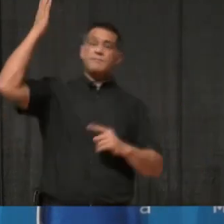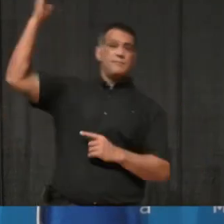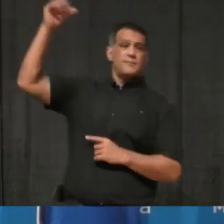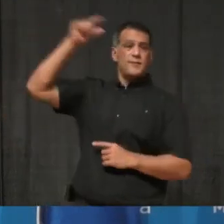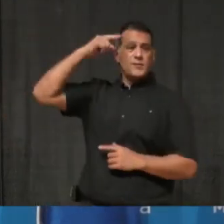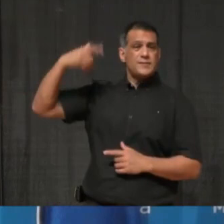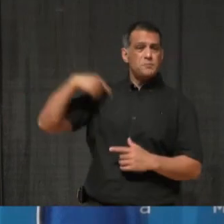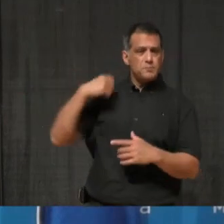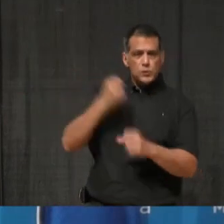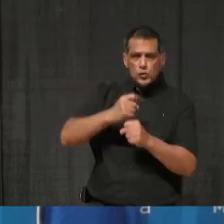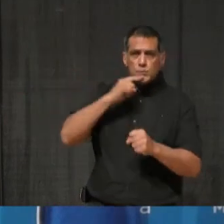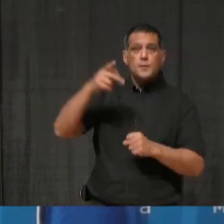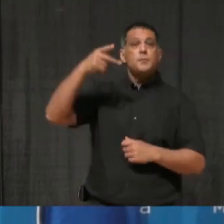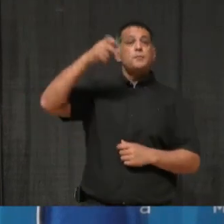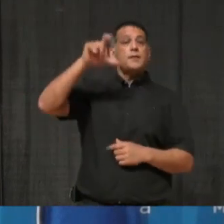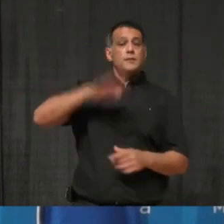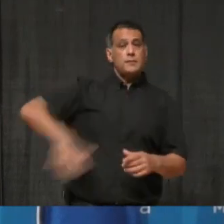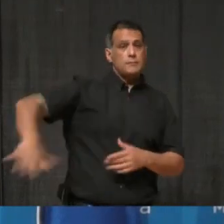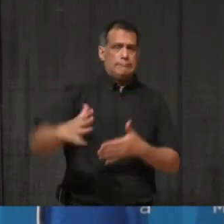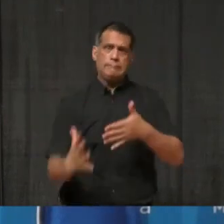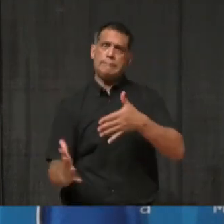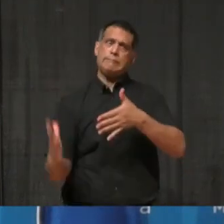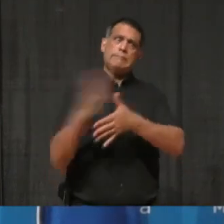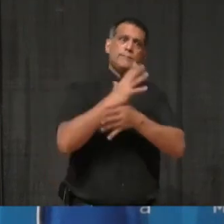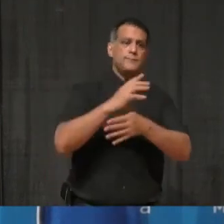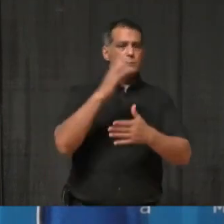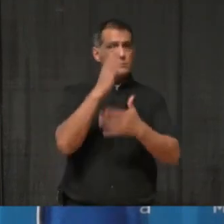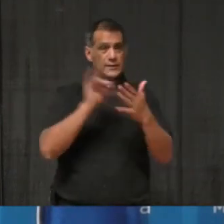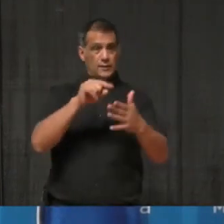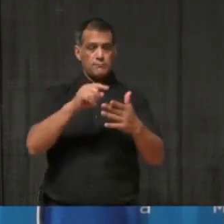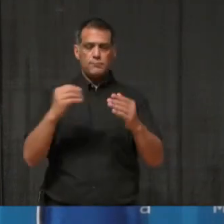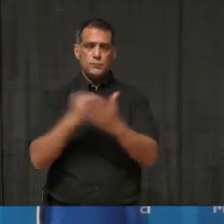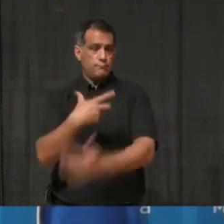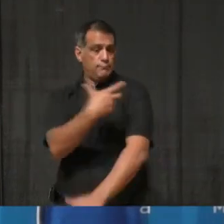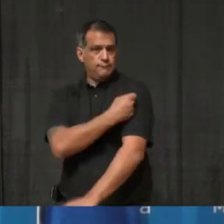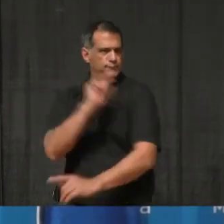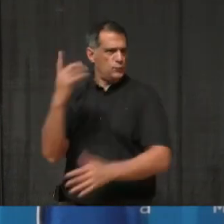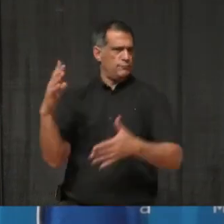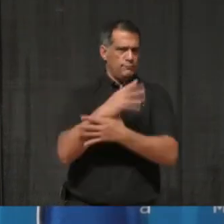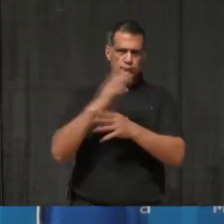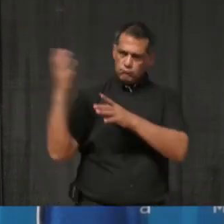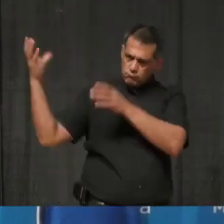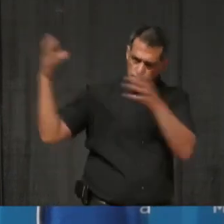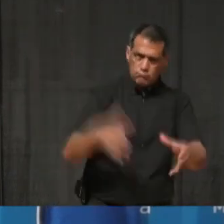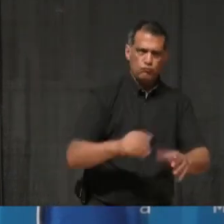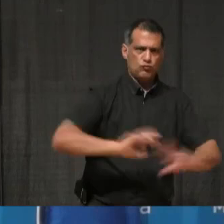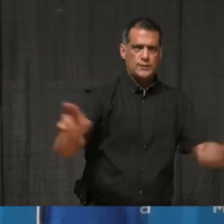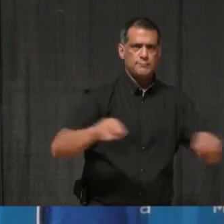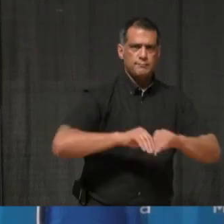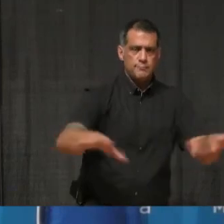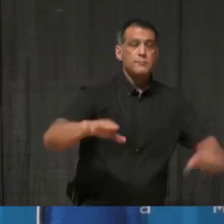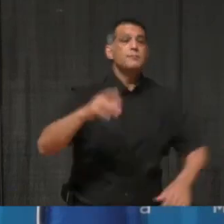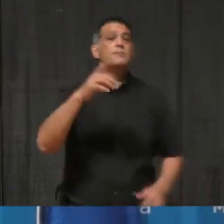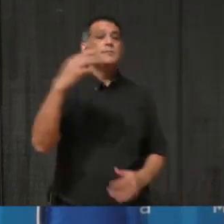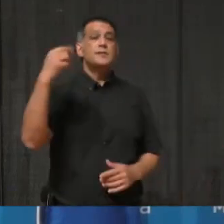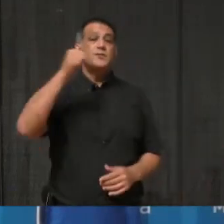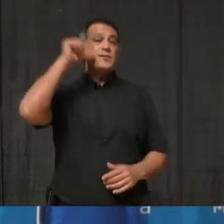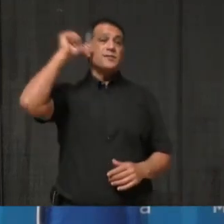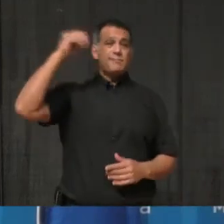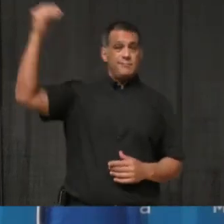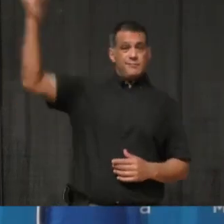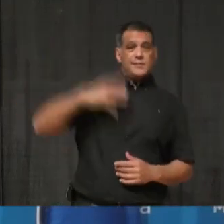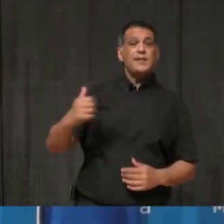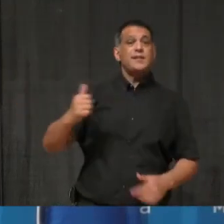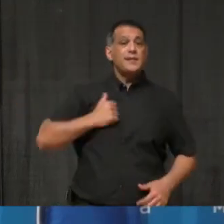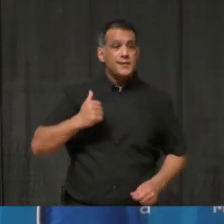prioritized during the first phase of the vaccine rollout. We did learn yesterday that Canada will not be